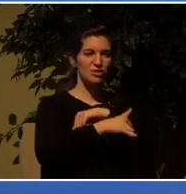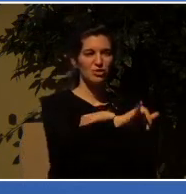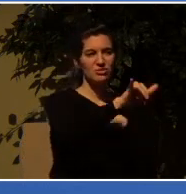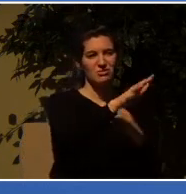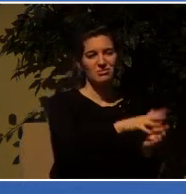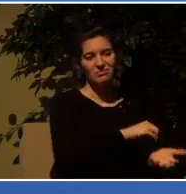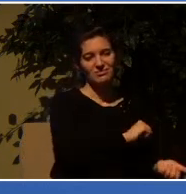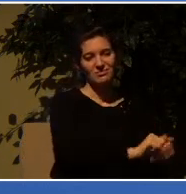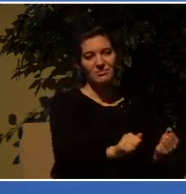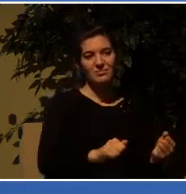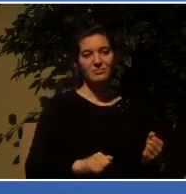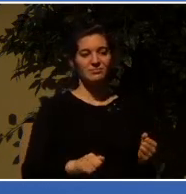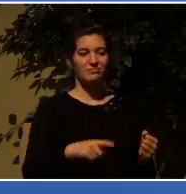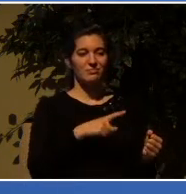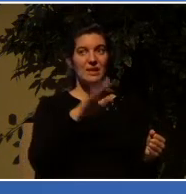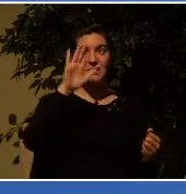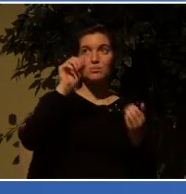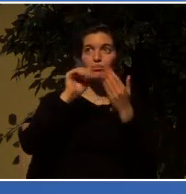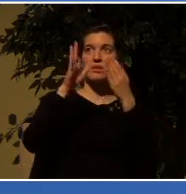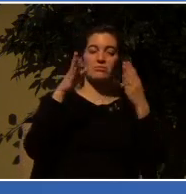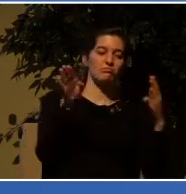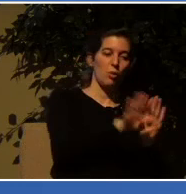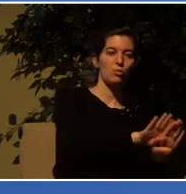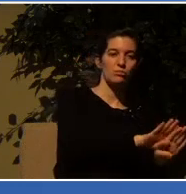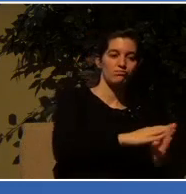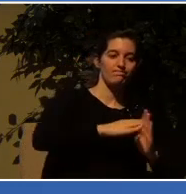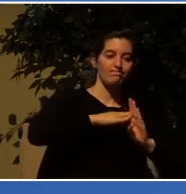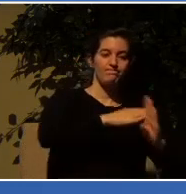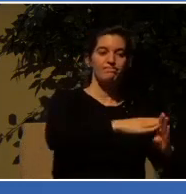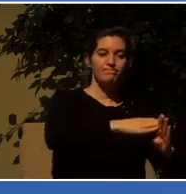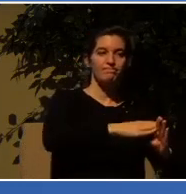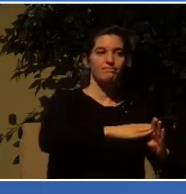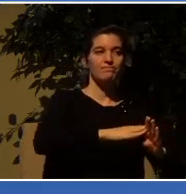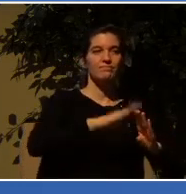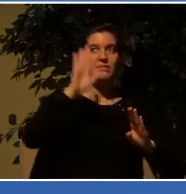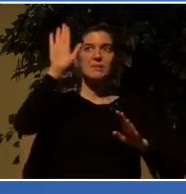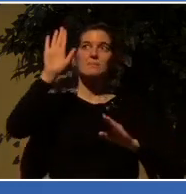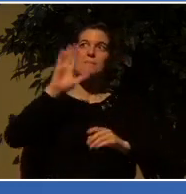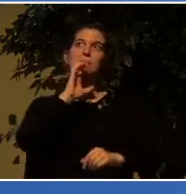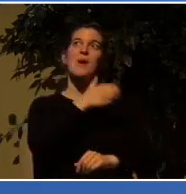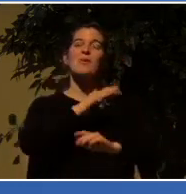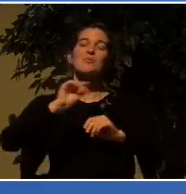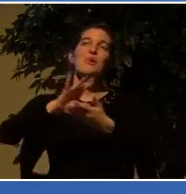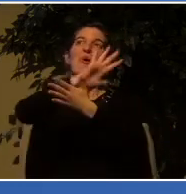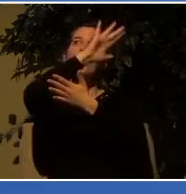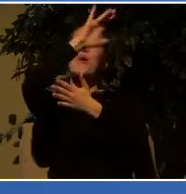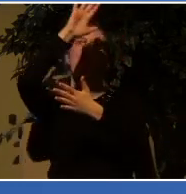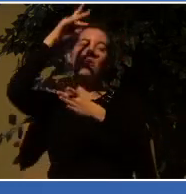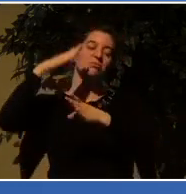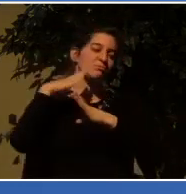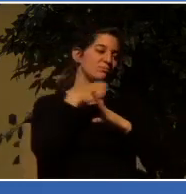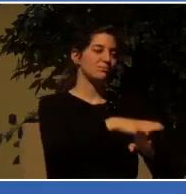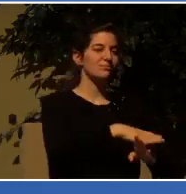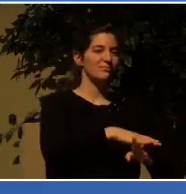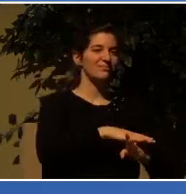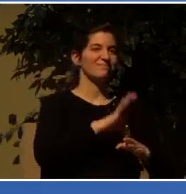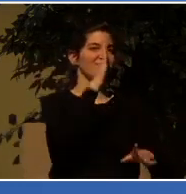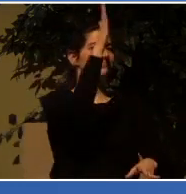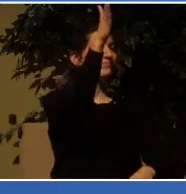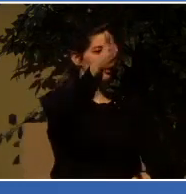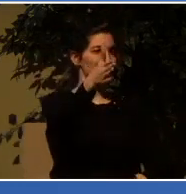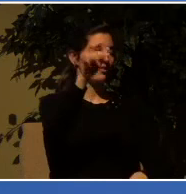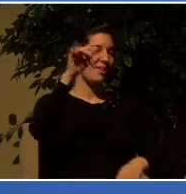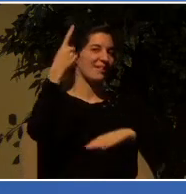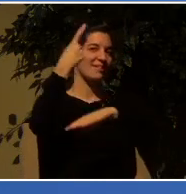of the Lord and from the majesty of his power on the day he comes to be glorified in